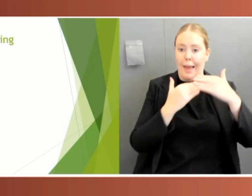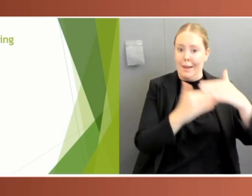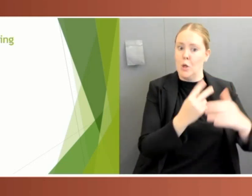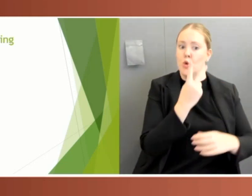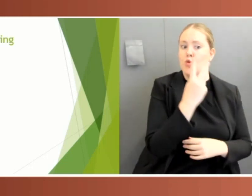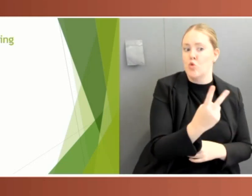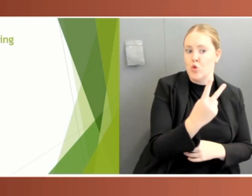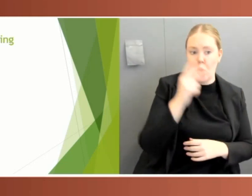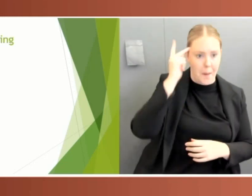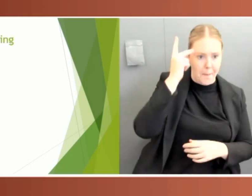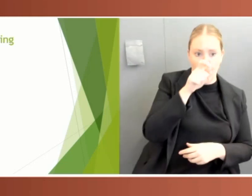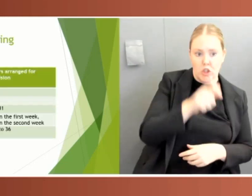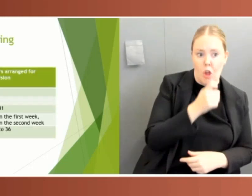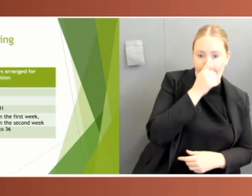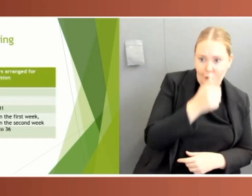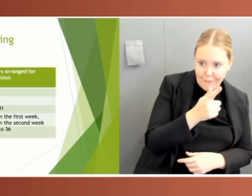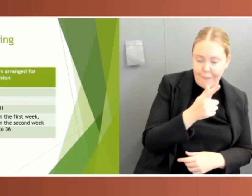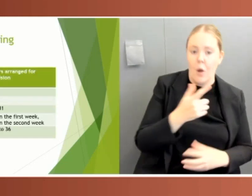COVID entered Australia.